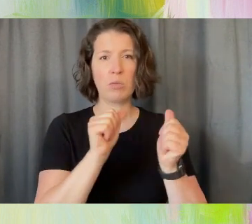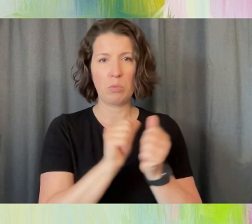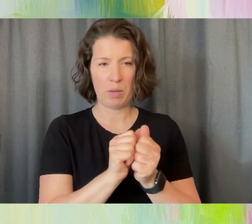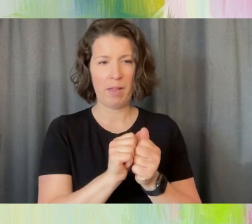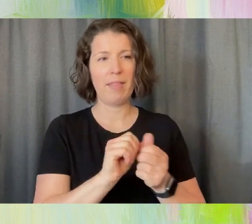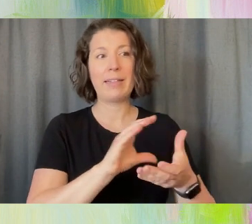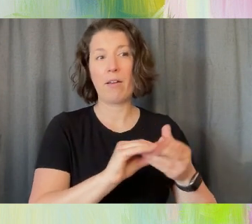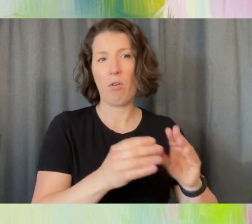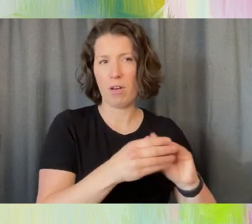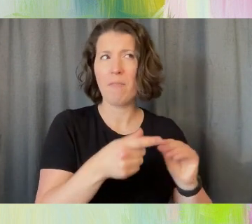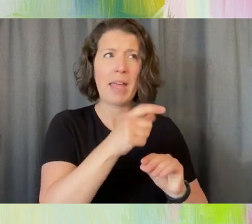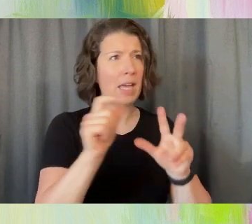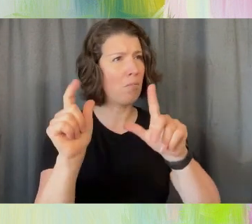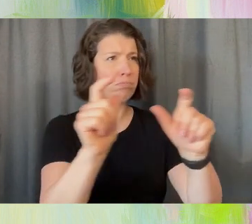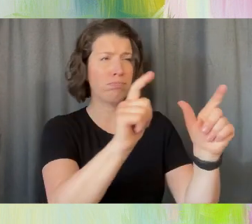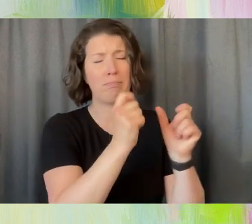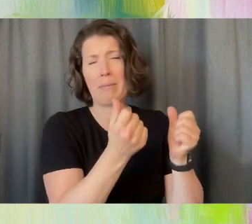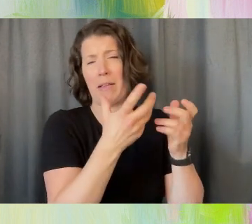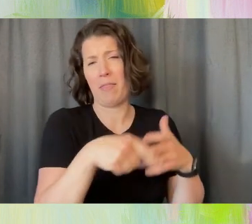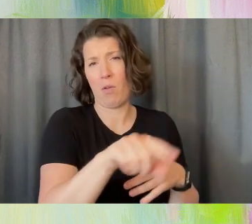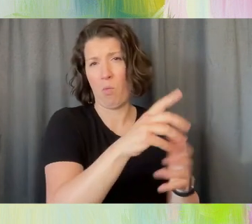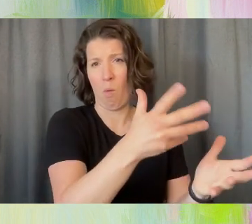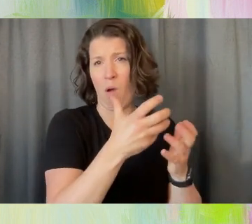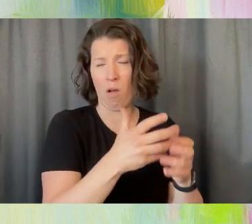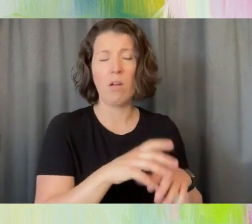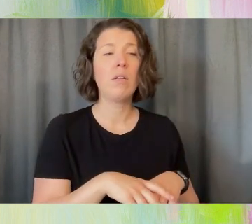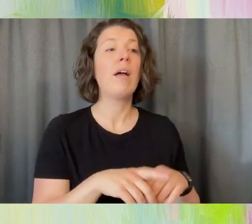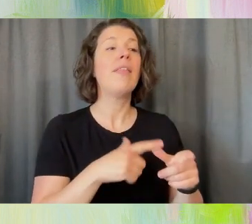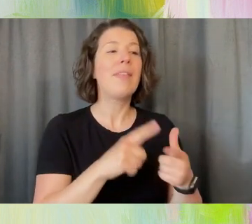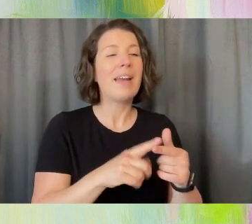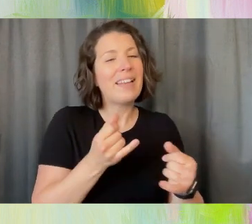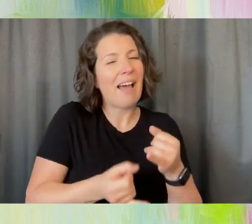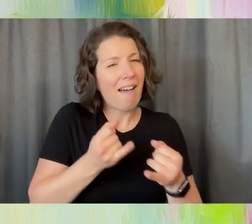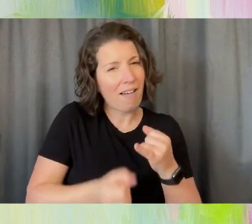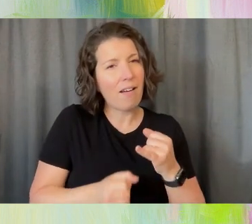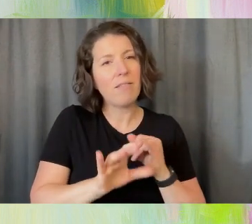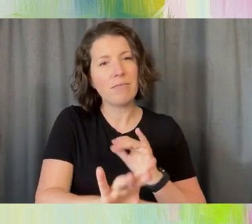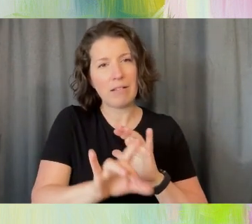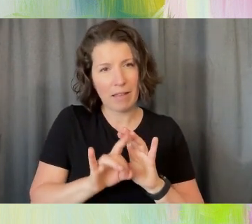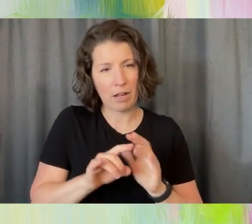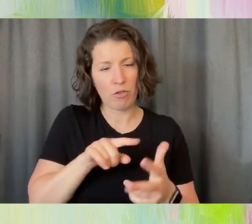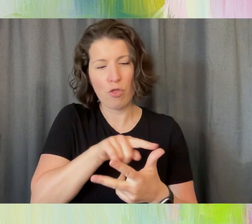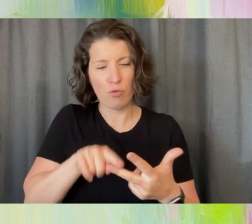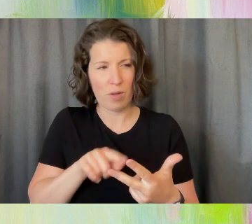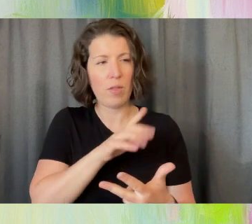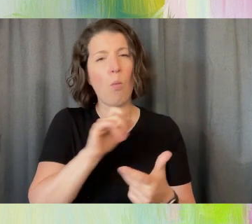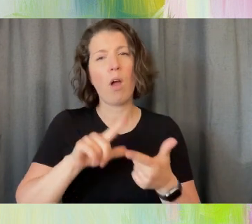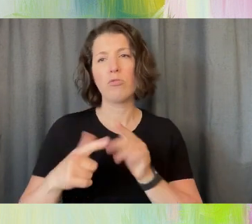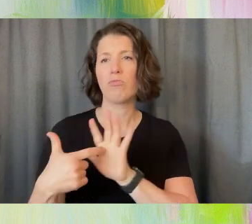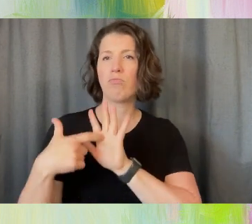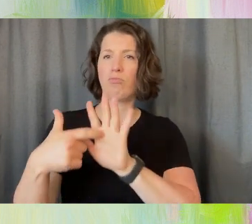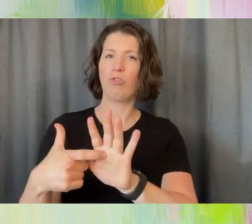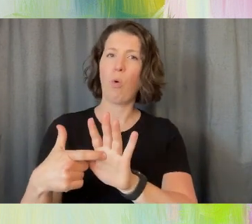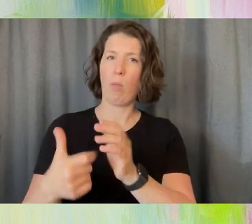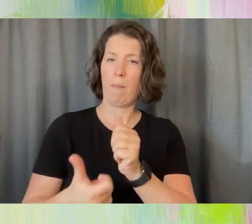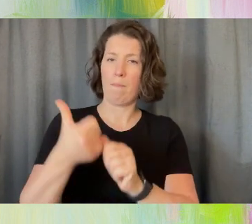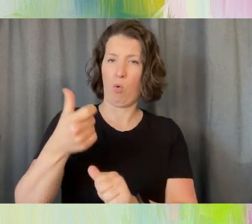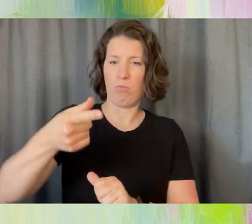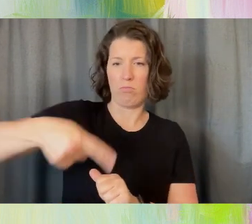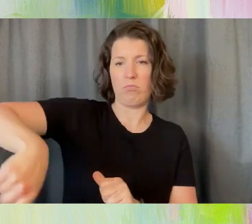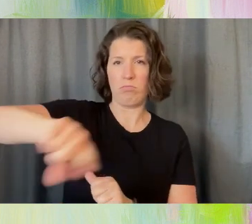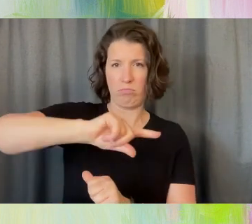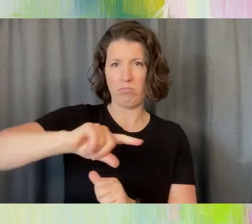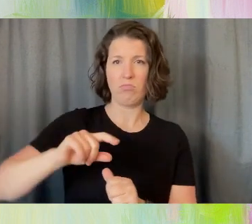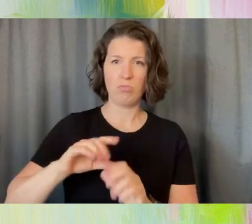want. And then at the end, they select the three that they want to show the most to the group. And they